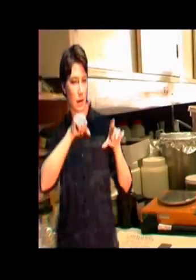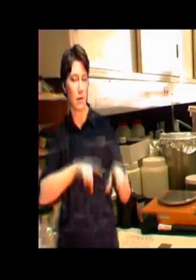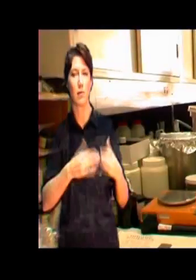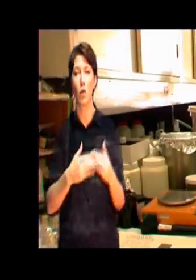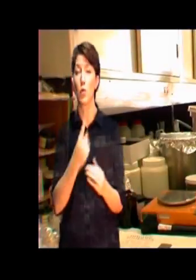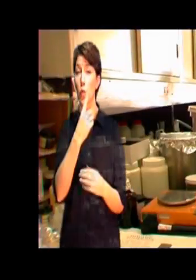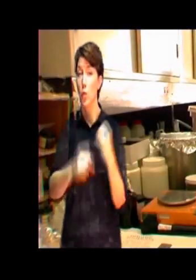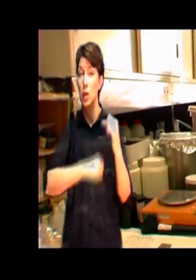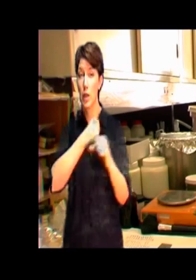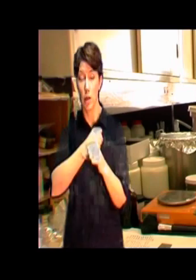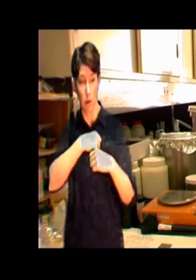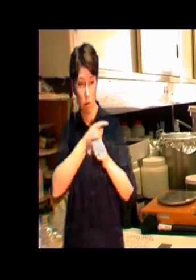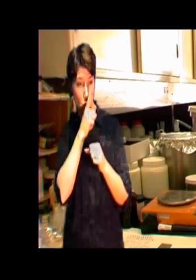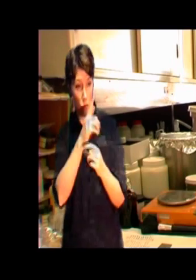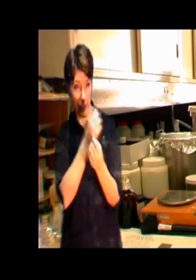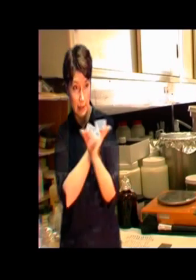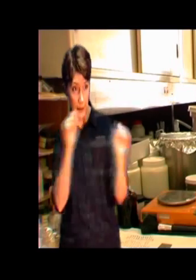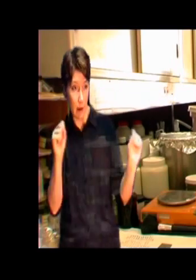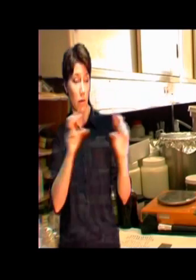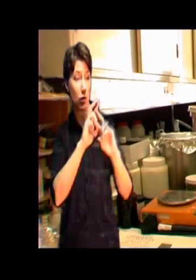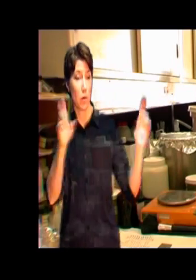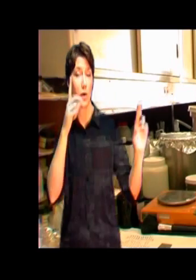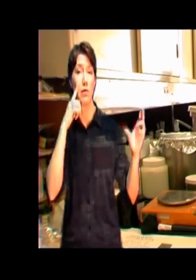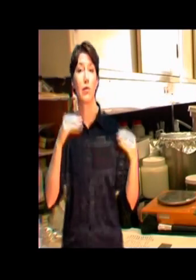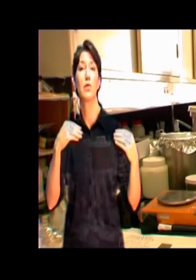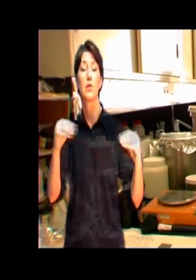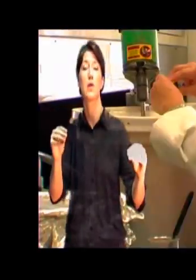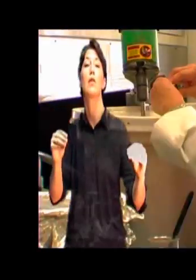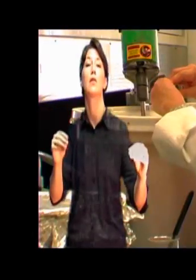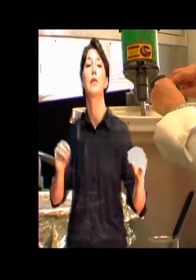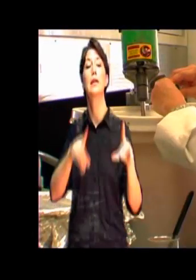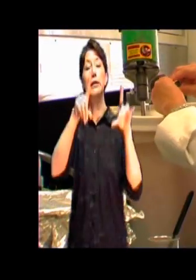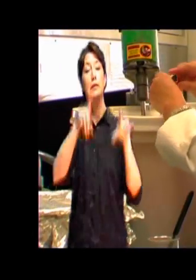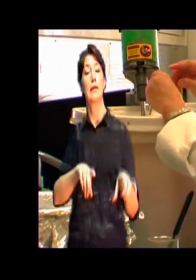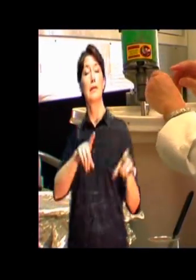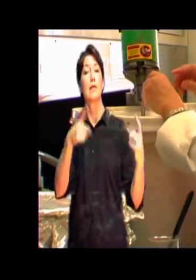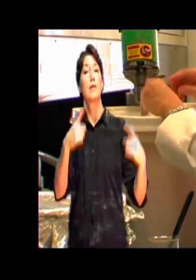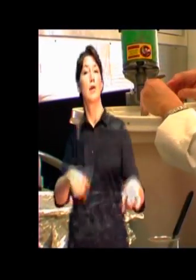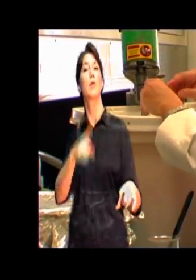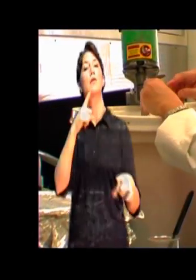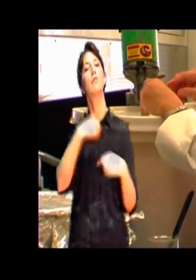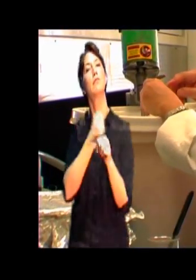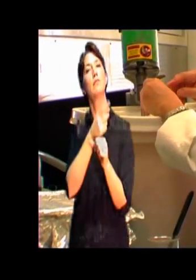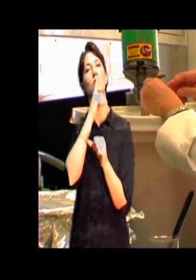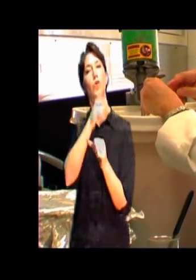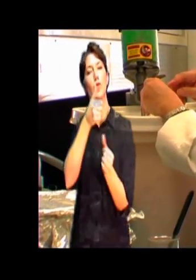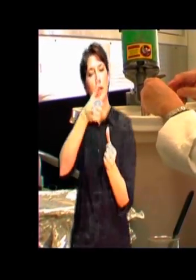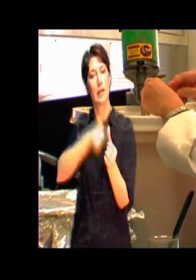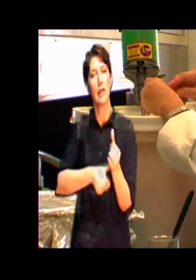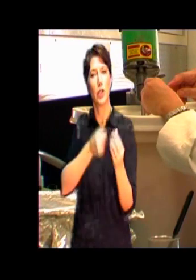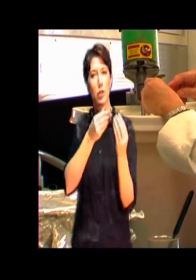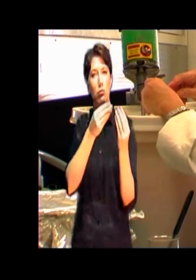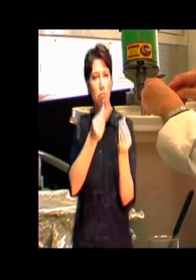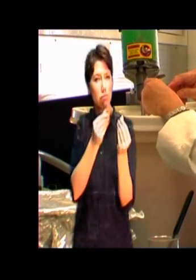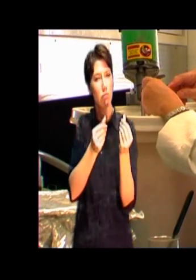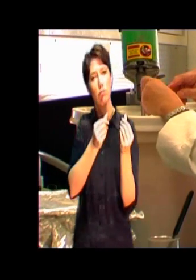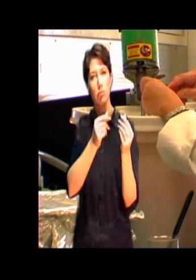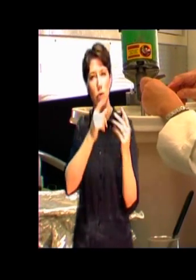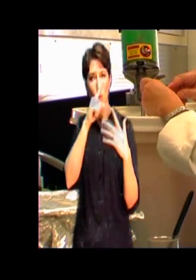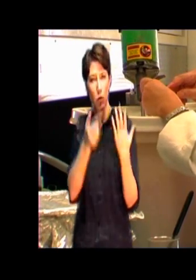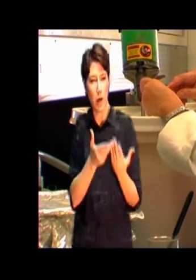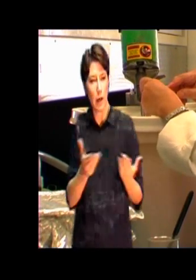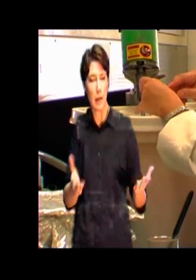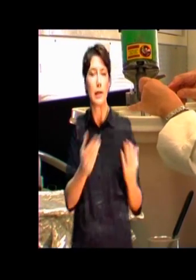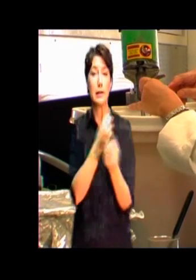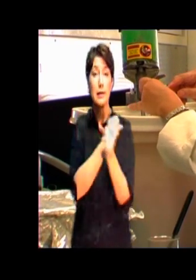takes almost one year to complete before a product is launched. Tests are conducted for product stability, biomedical safety